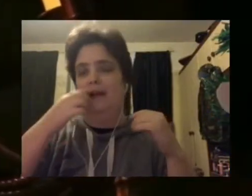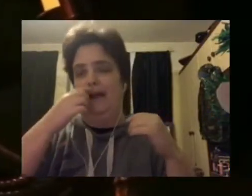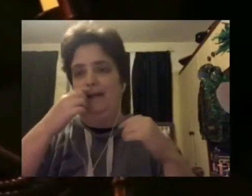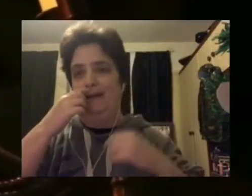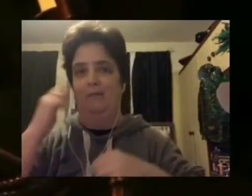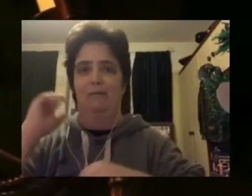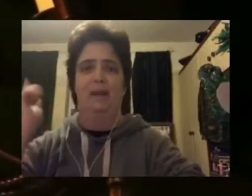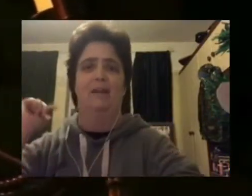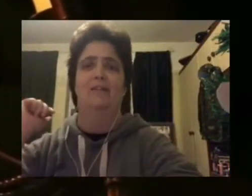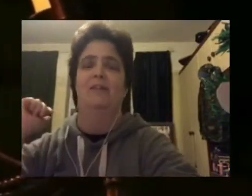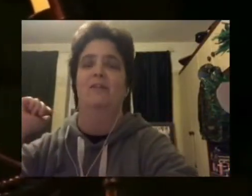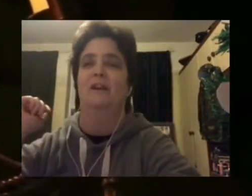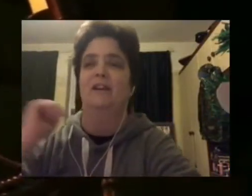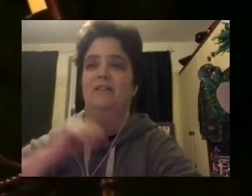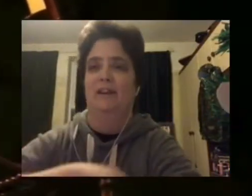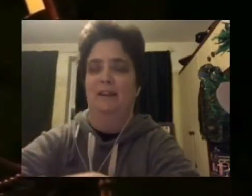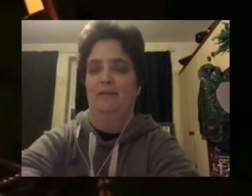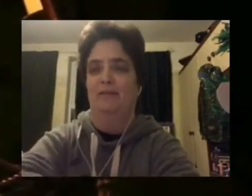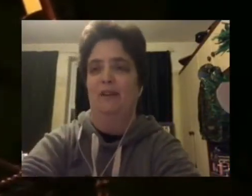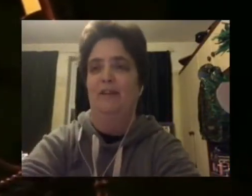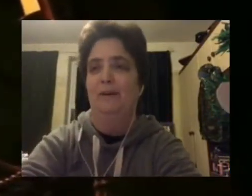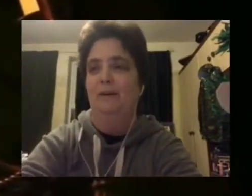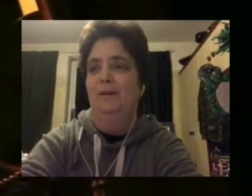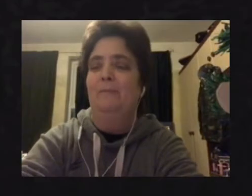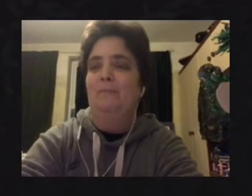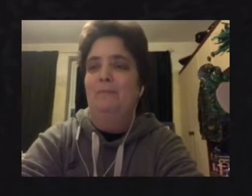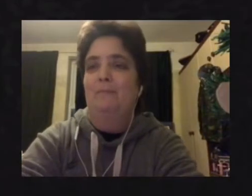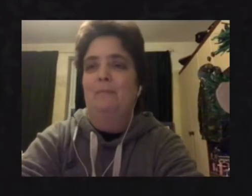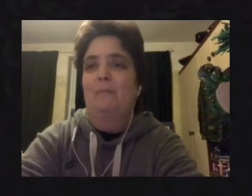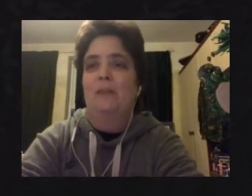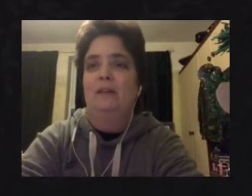ah yes I am getting okay sound levels there